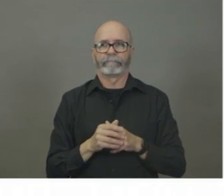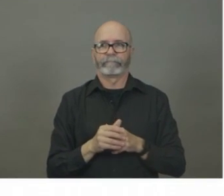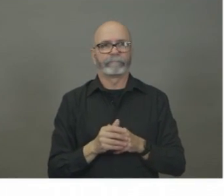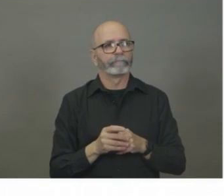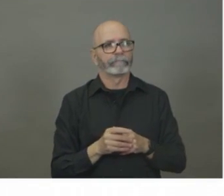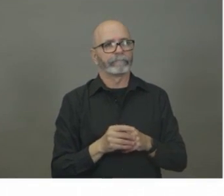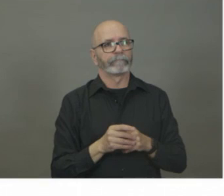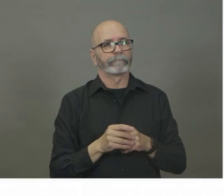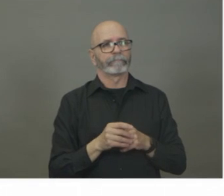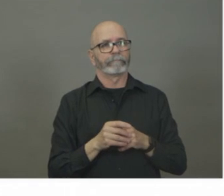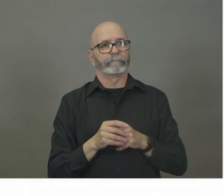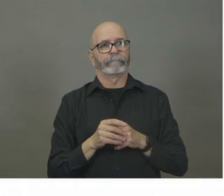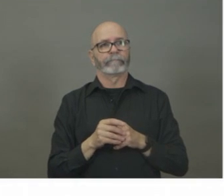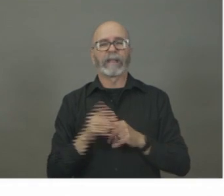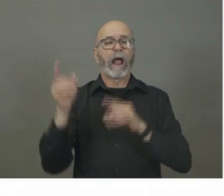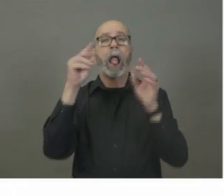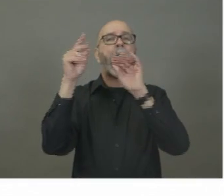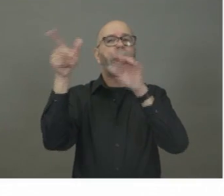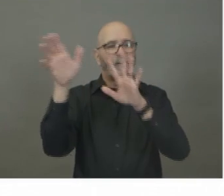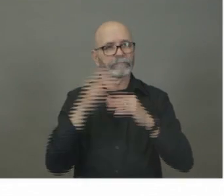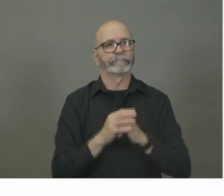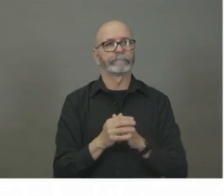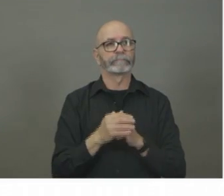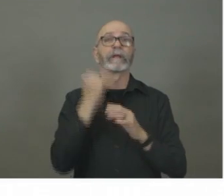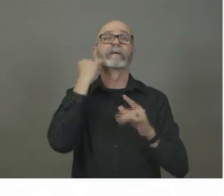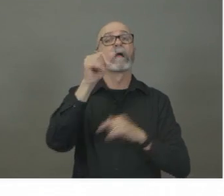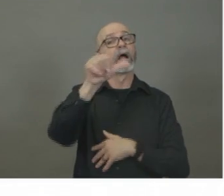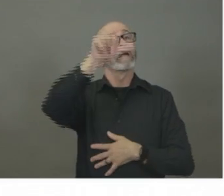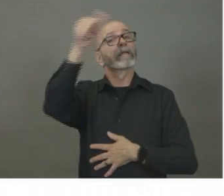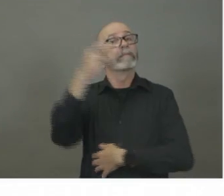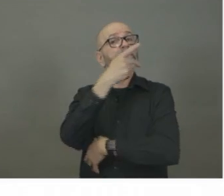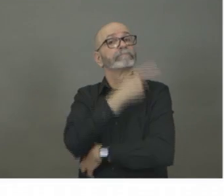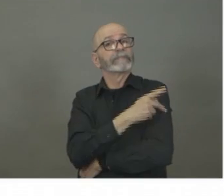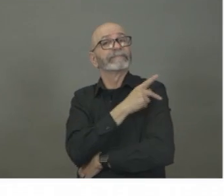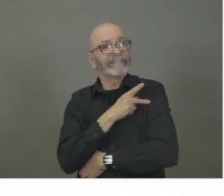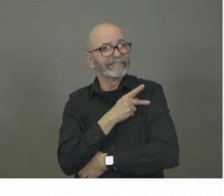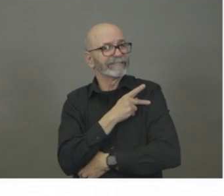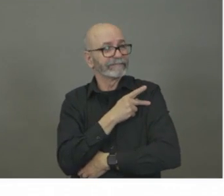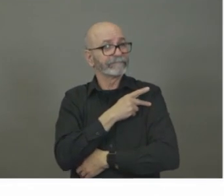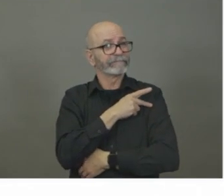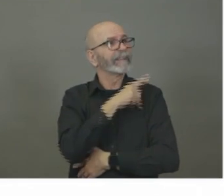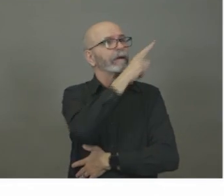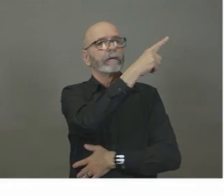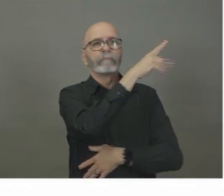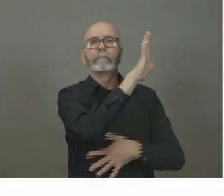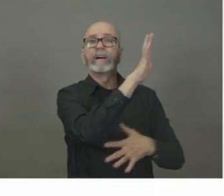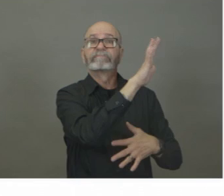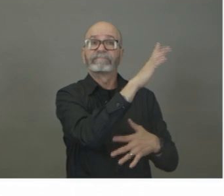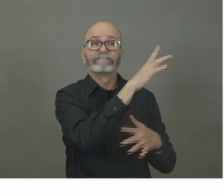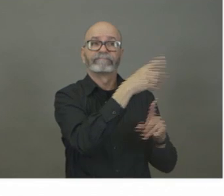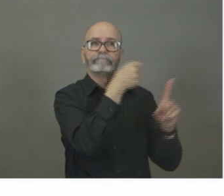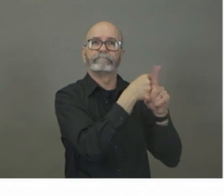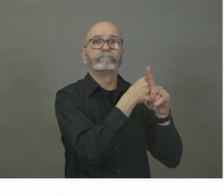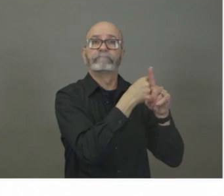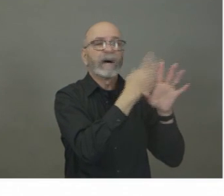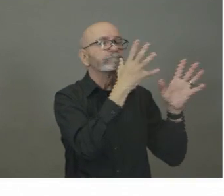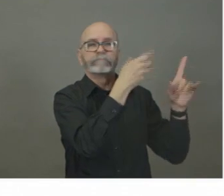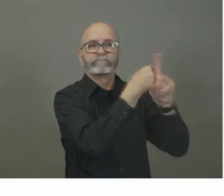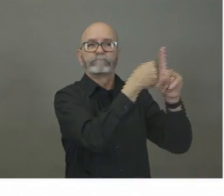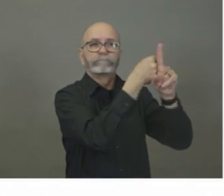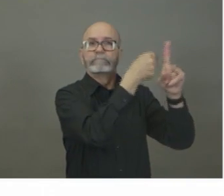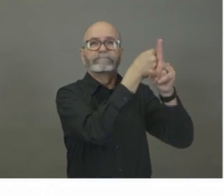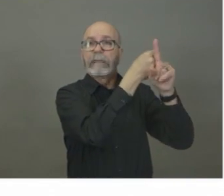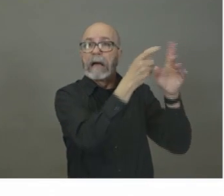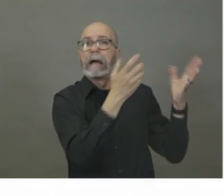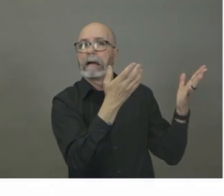you're seeing some other provinces being more directive. But they're the provinces that have more disease activity. Today, to me,